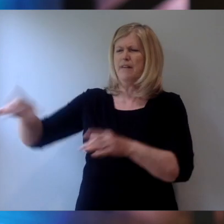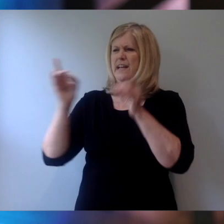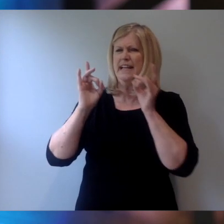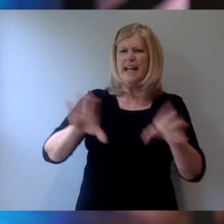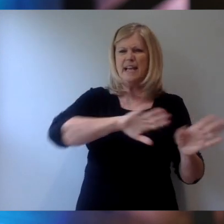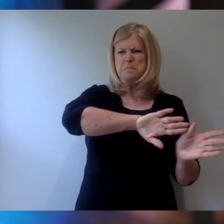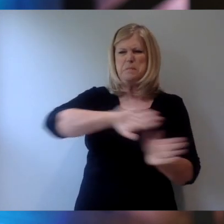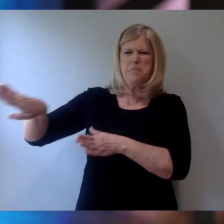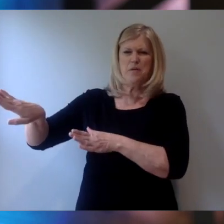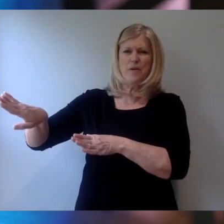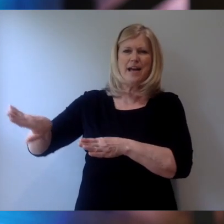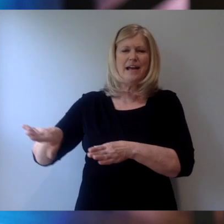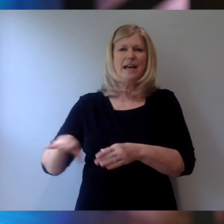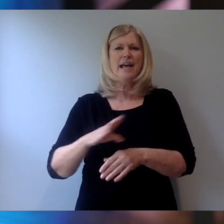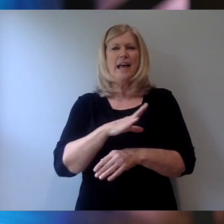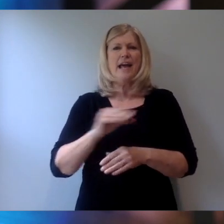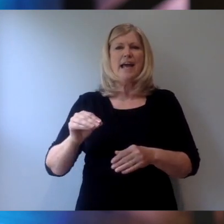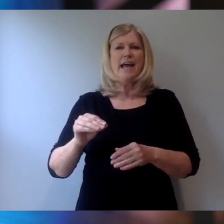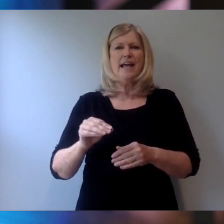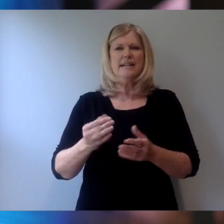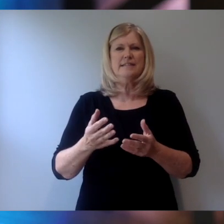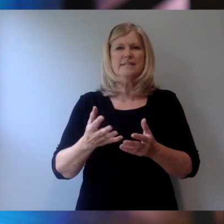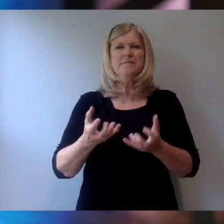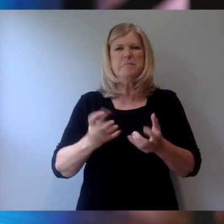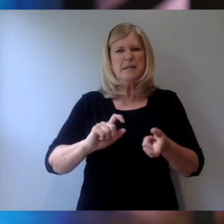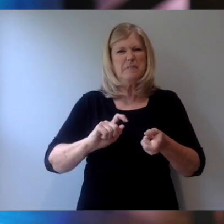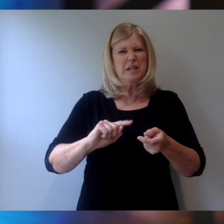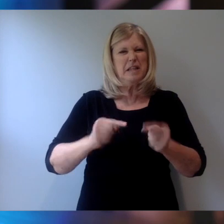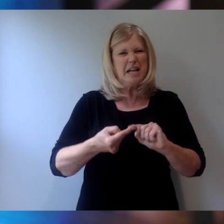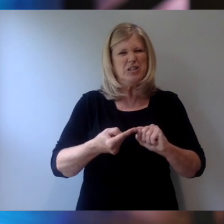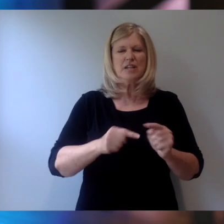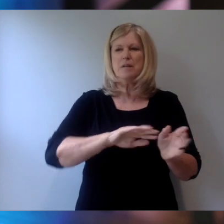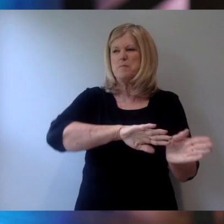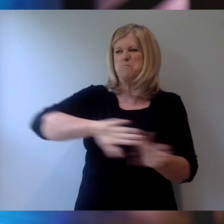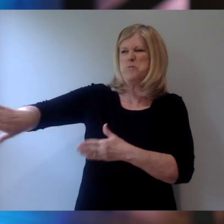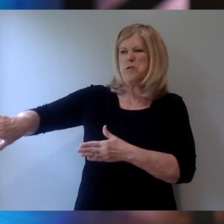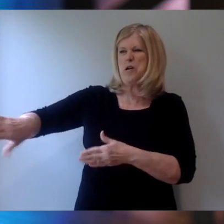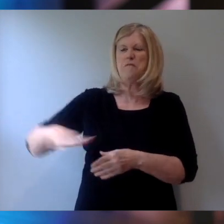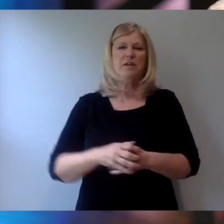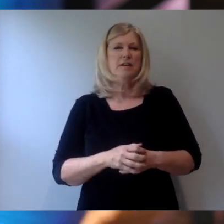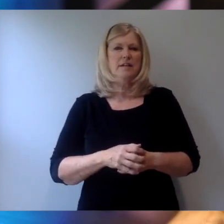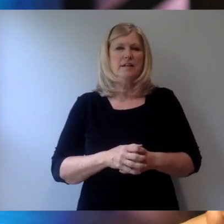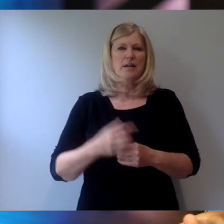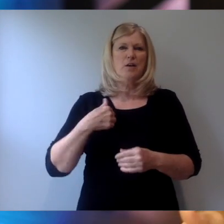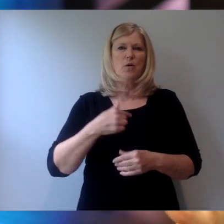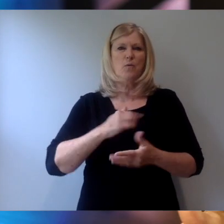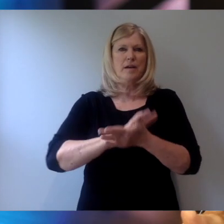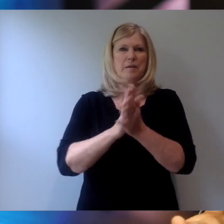and manipulation can be put off and we become something new.